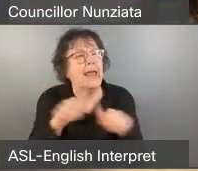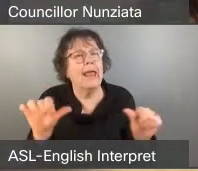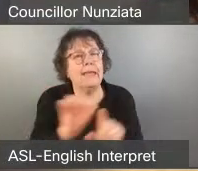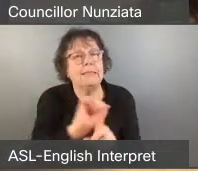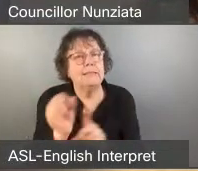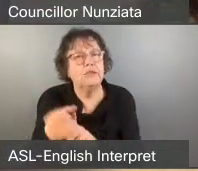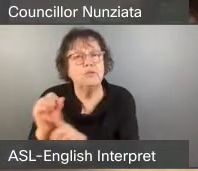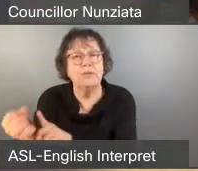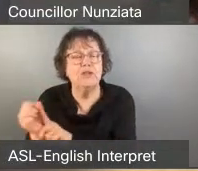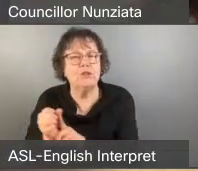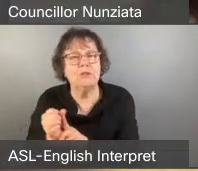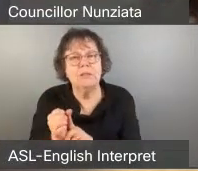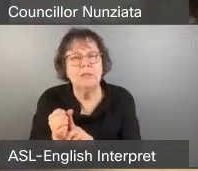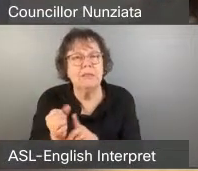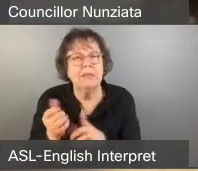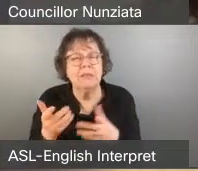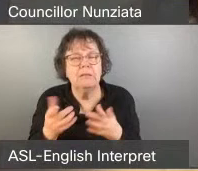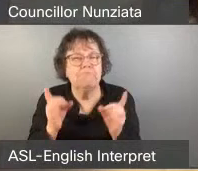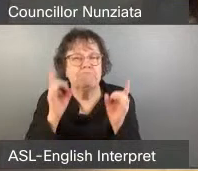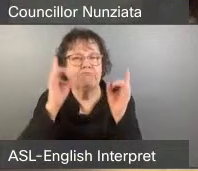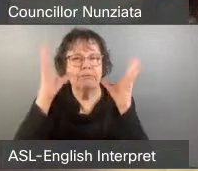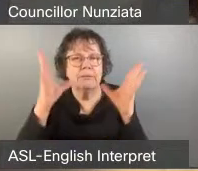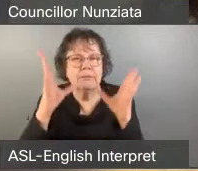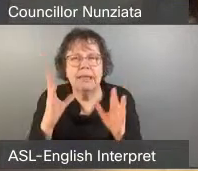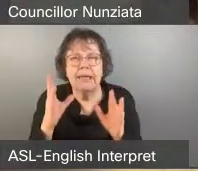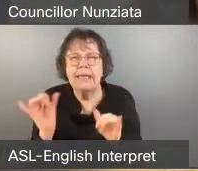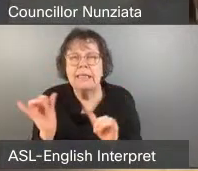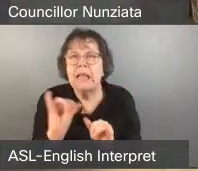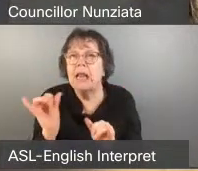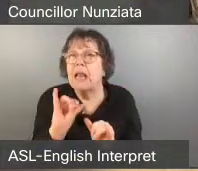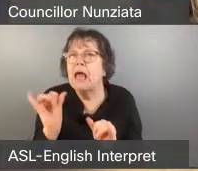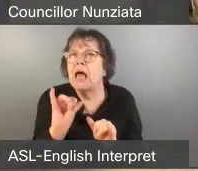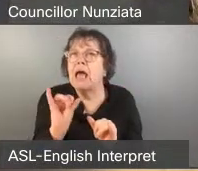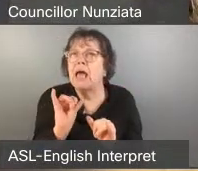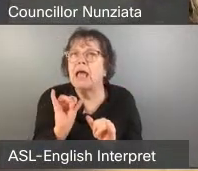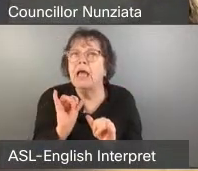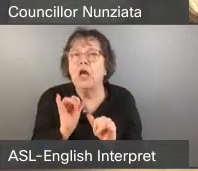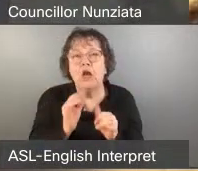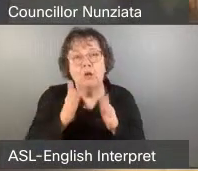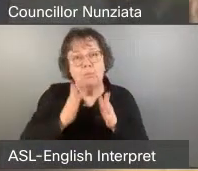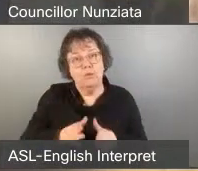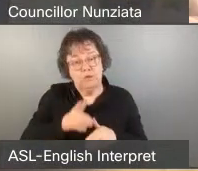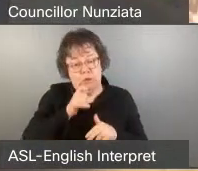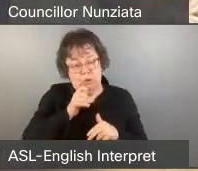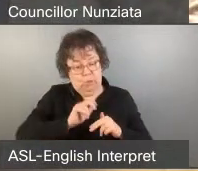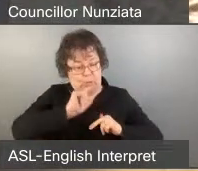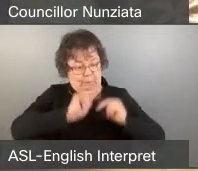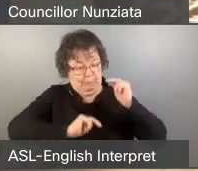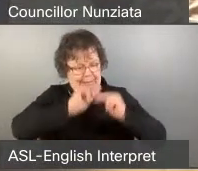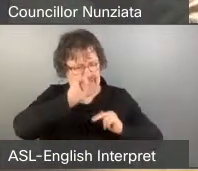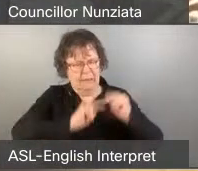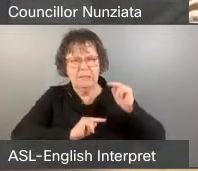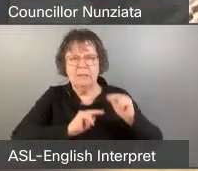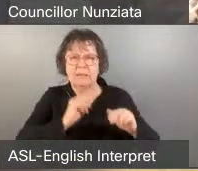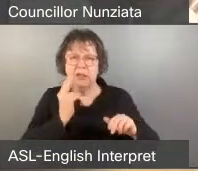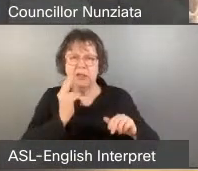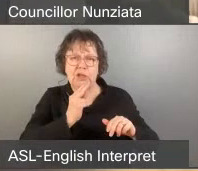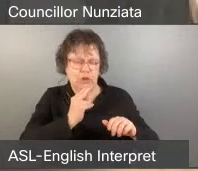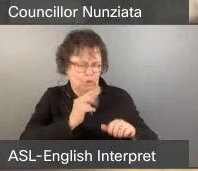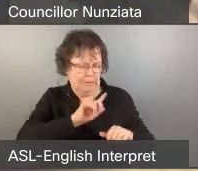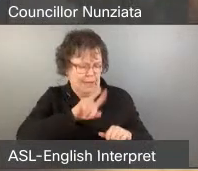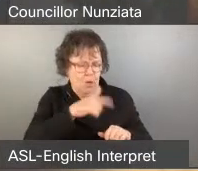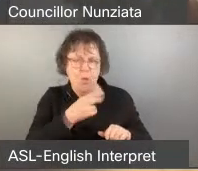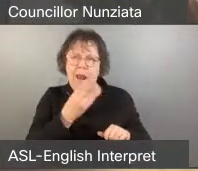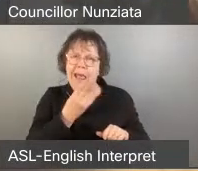hammer, everything looks like a nail. Use of force is not appropriate in every situation and escalates already distressing